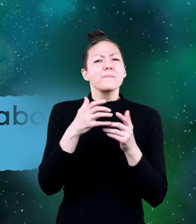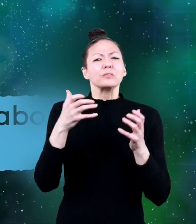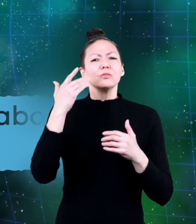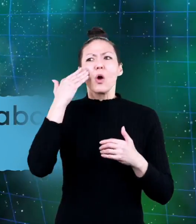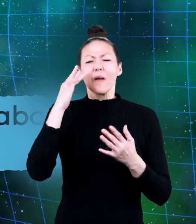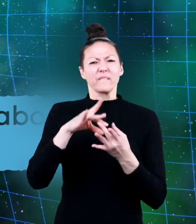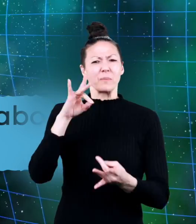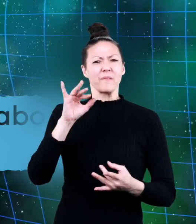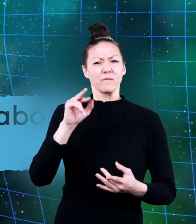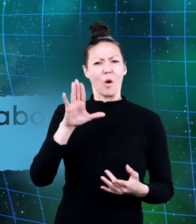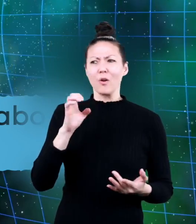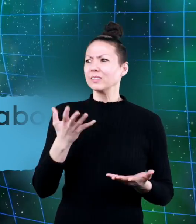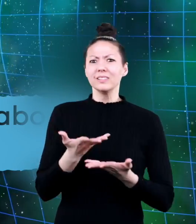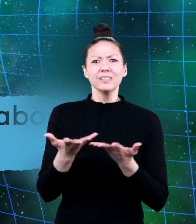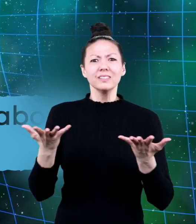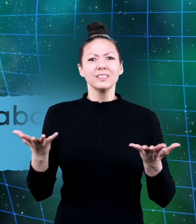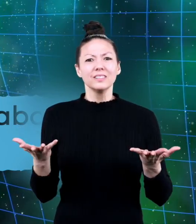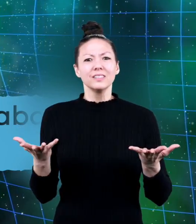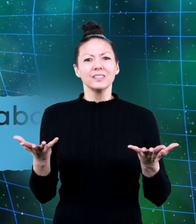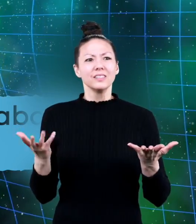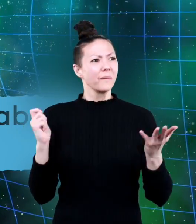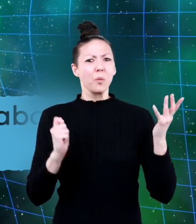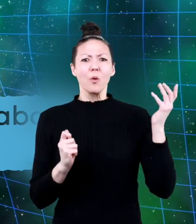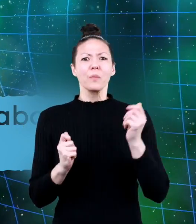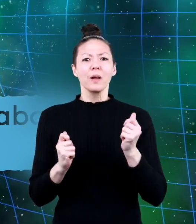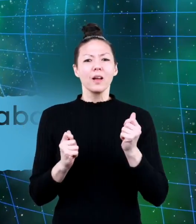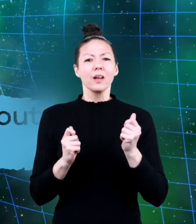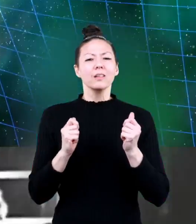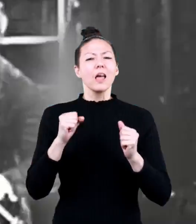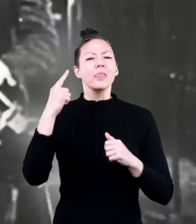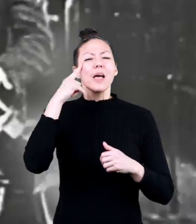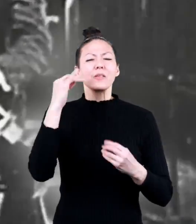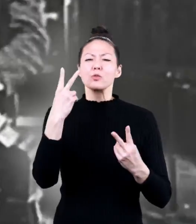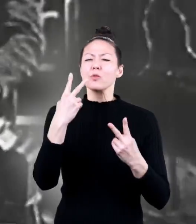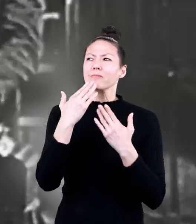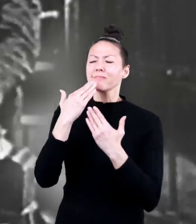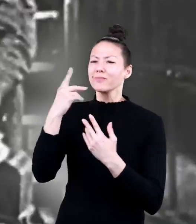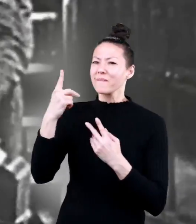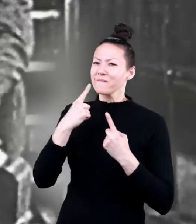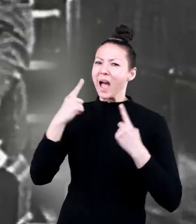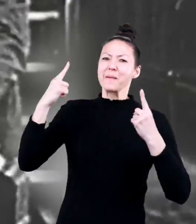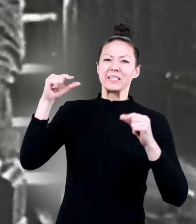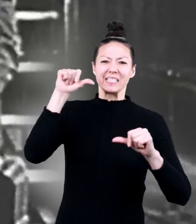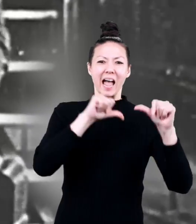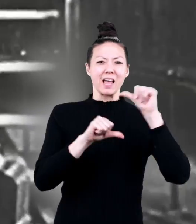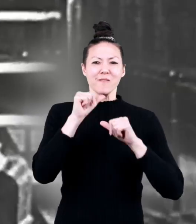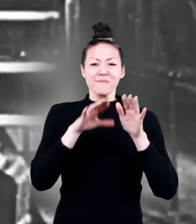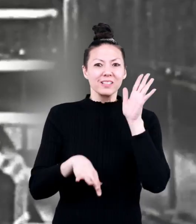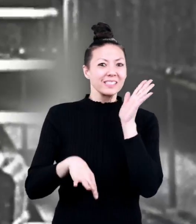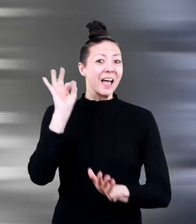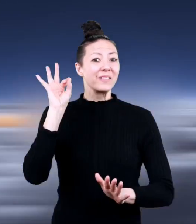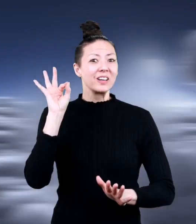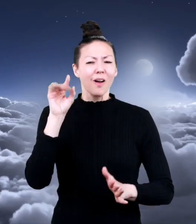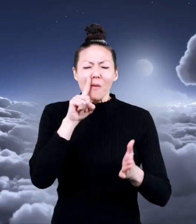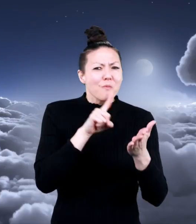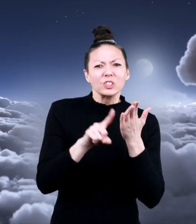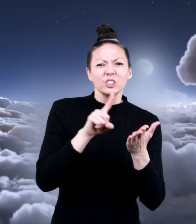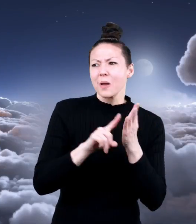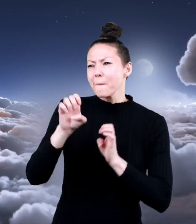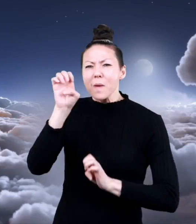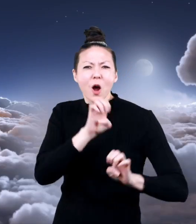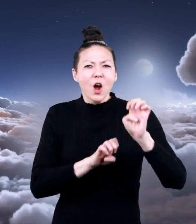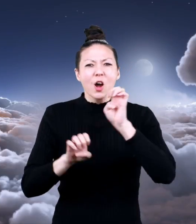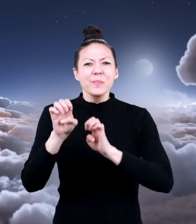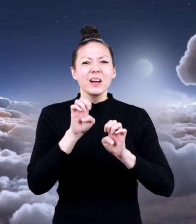How do we know so much about this invisible force? We can thank two famous scientists who discovered,